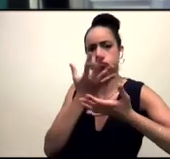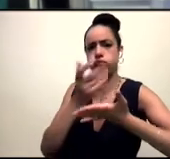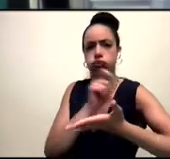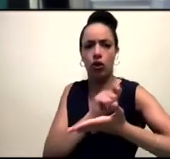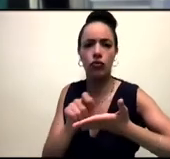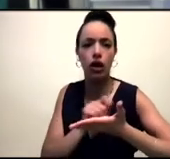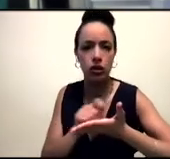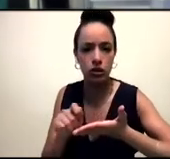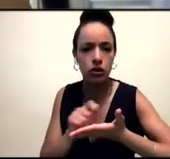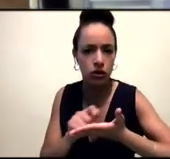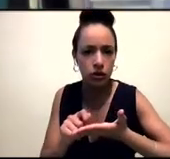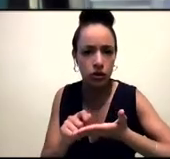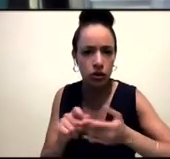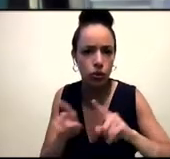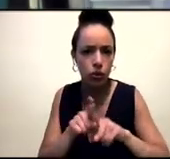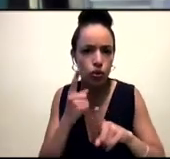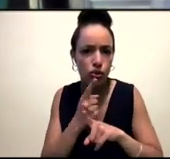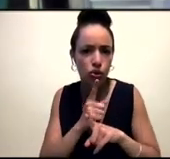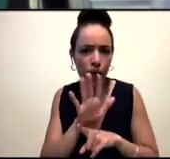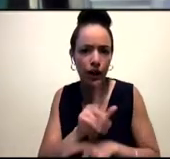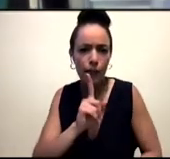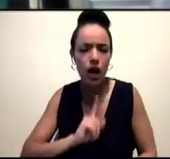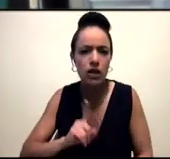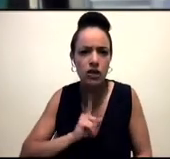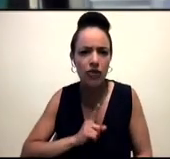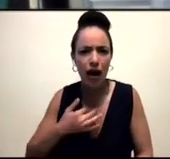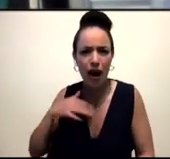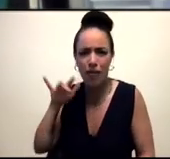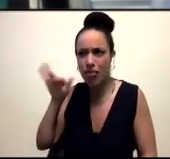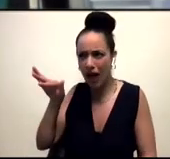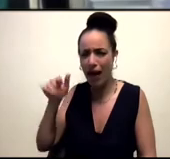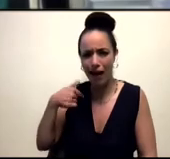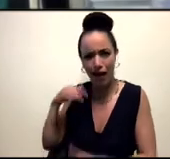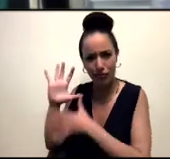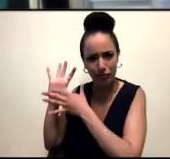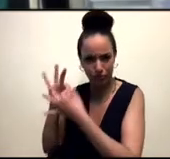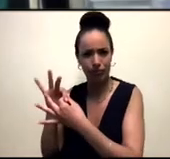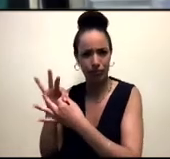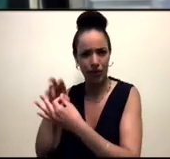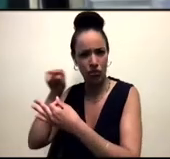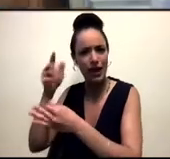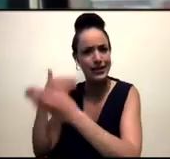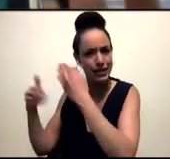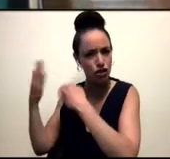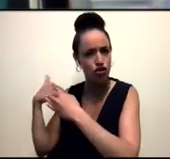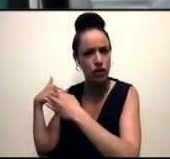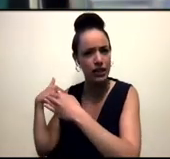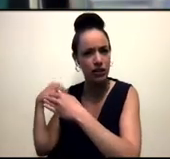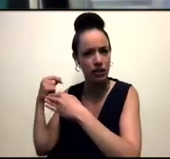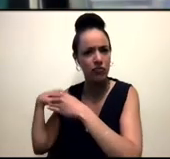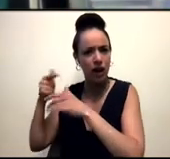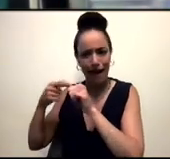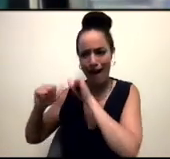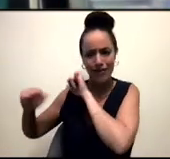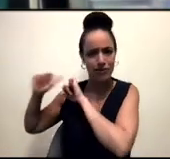about myself who is situated in that history, who is situated in that lineage and who is also a person who is queer,